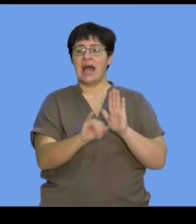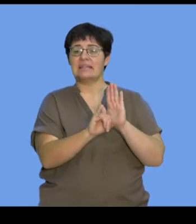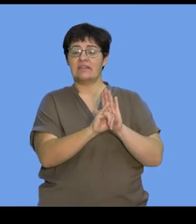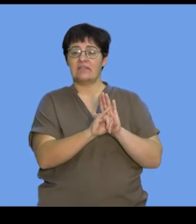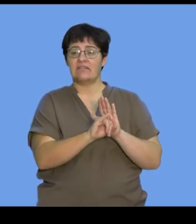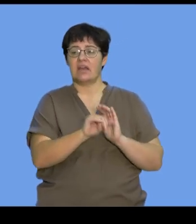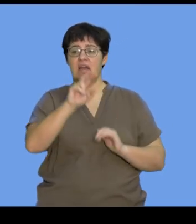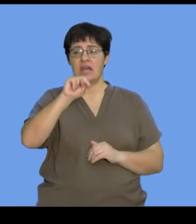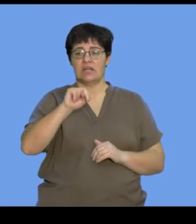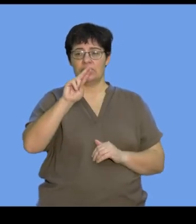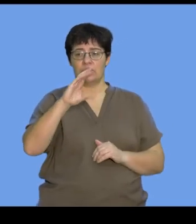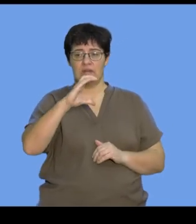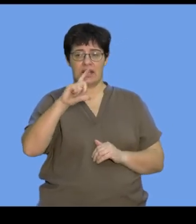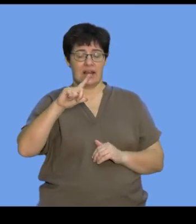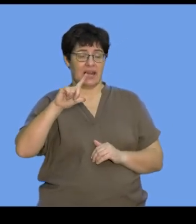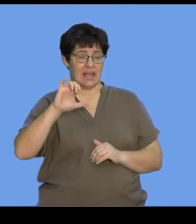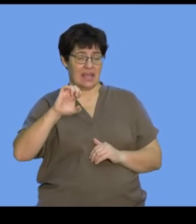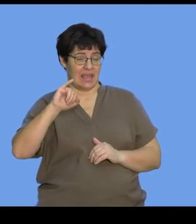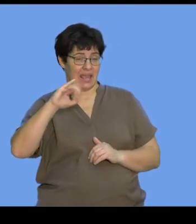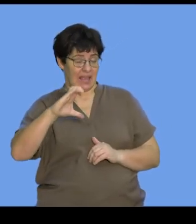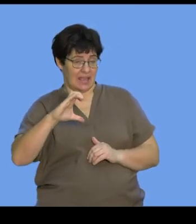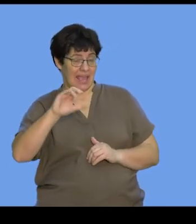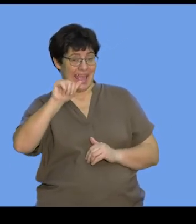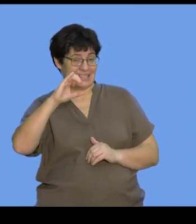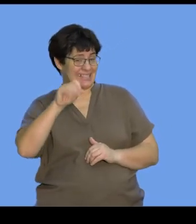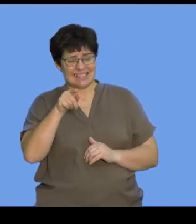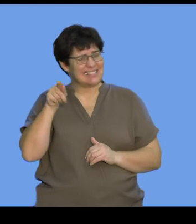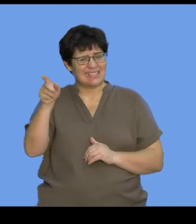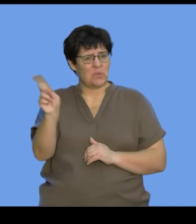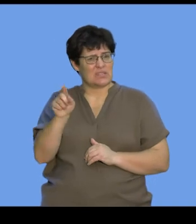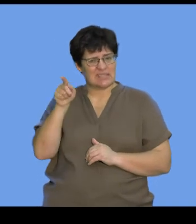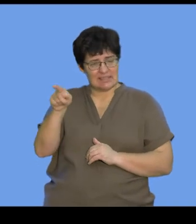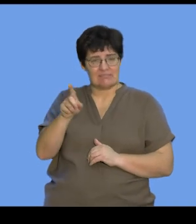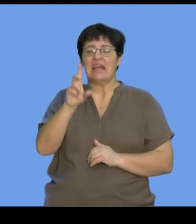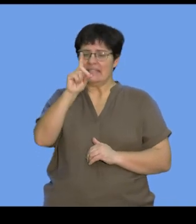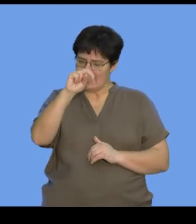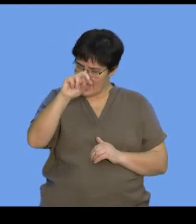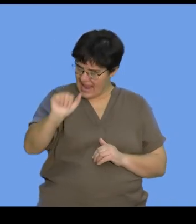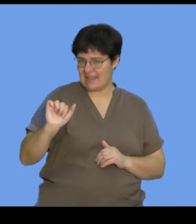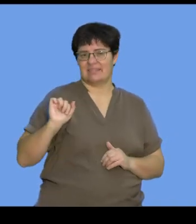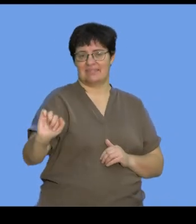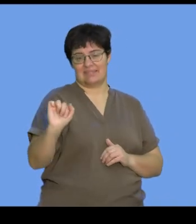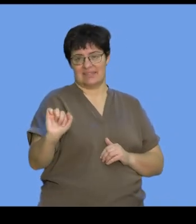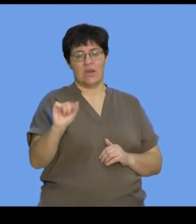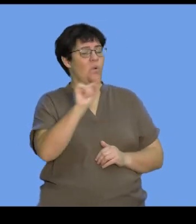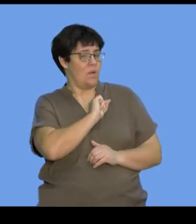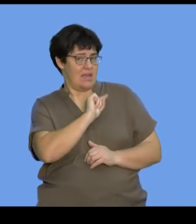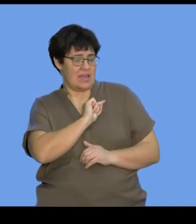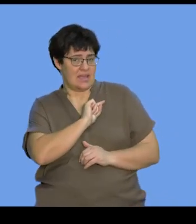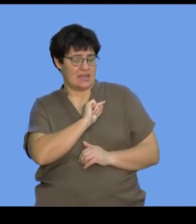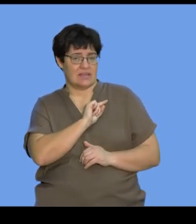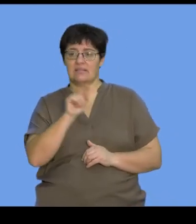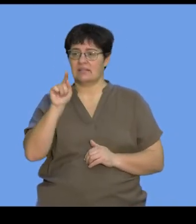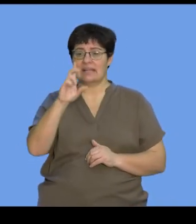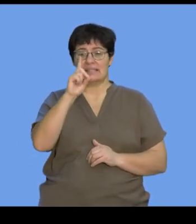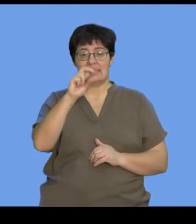the nucleic acid shown in the figure. And we know that this nucleic acid, again, is DNA. And the reasons would be that, firstly,